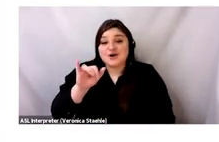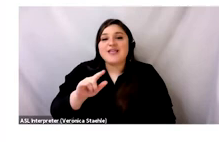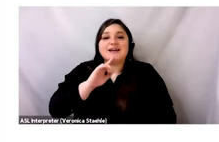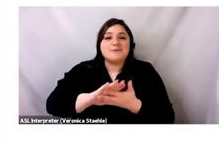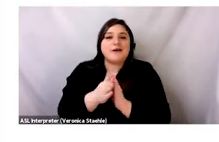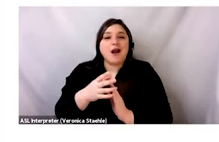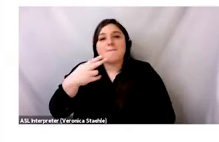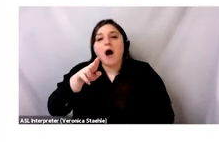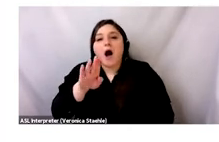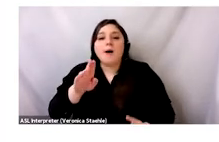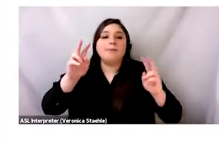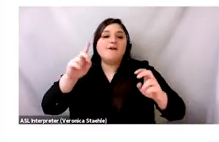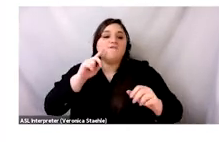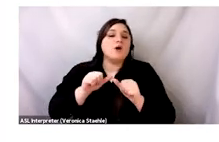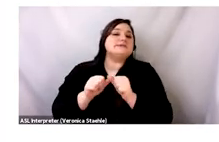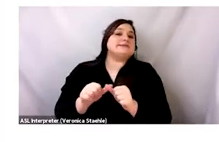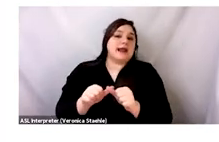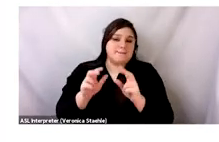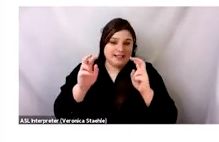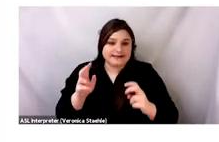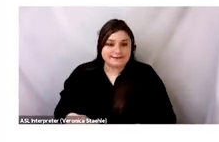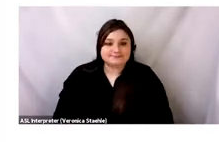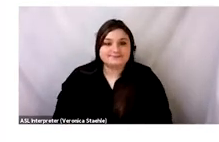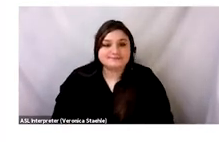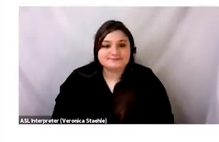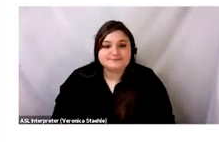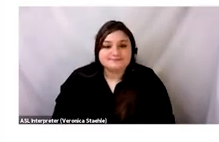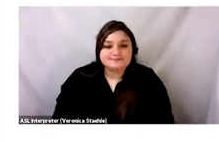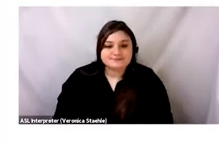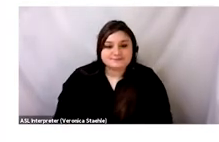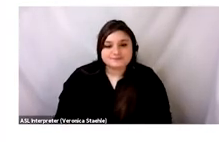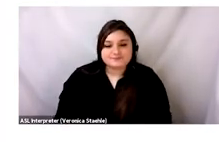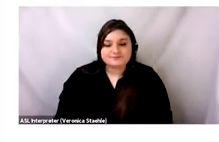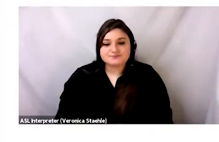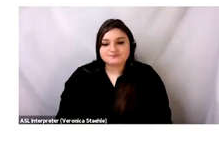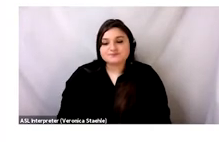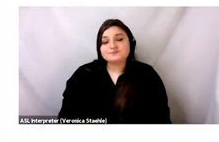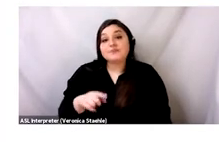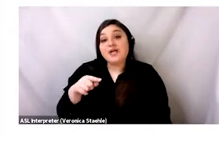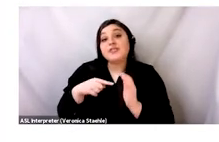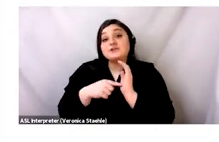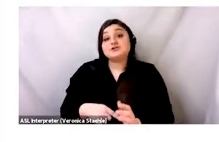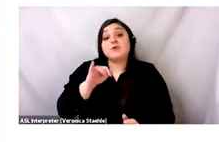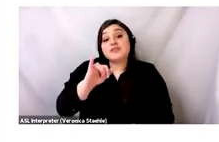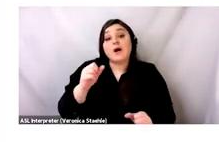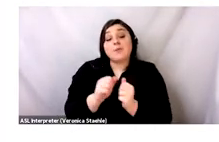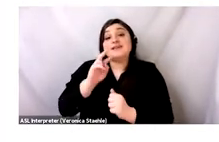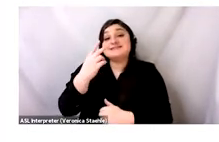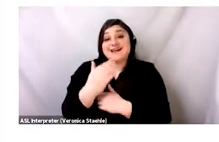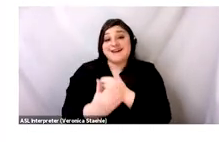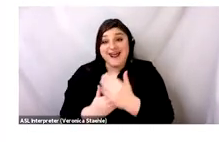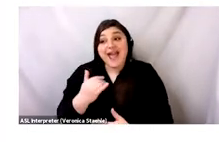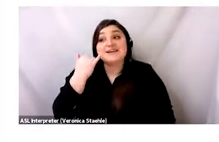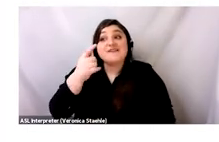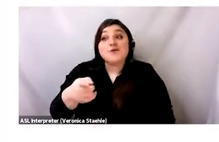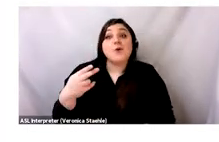global north now calls sustainability. So the Ellen MacArthur Foundation, which is a leading circular economy think tank, they reported that